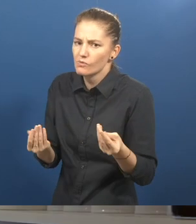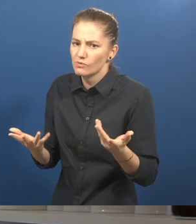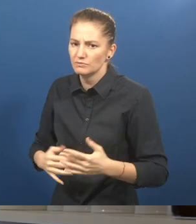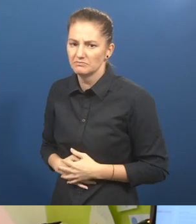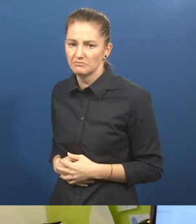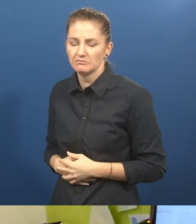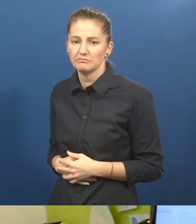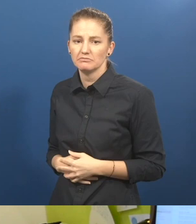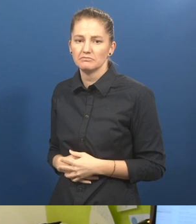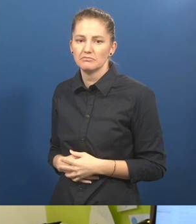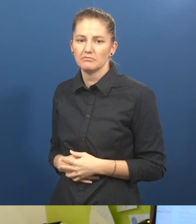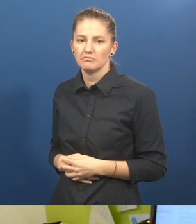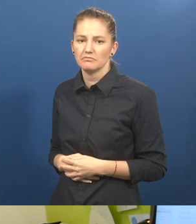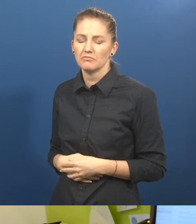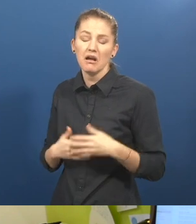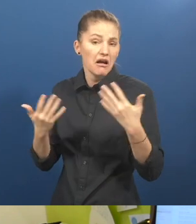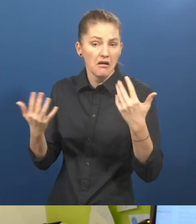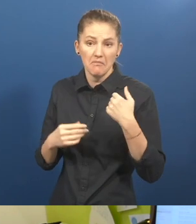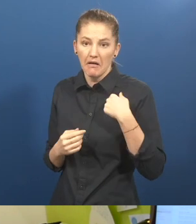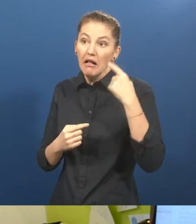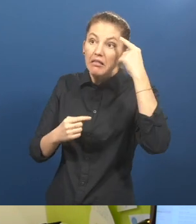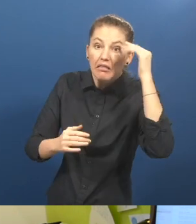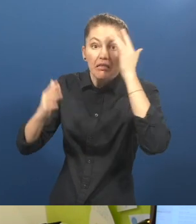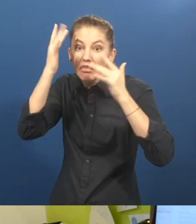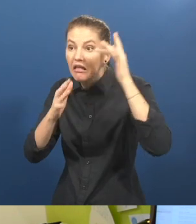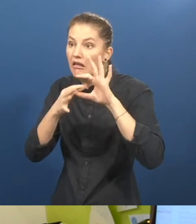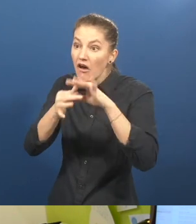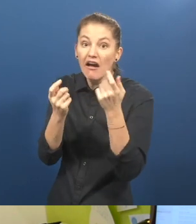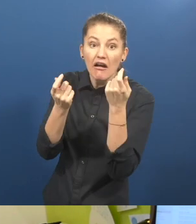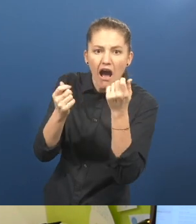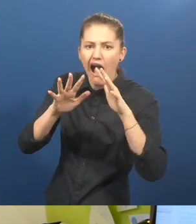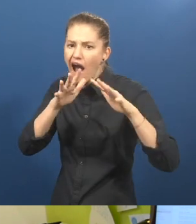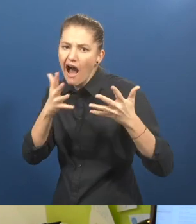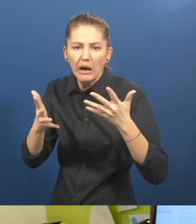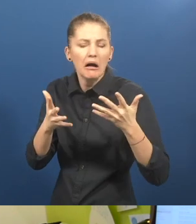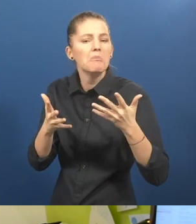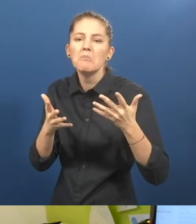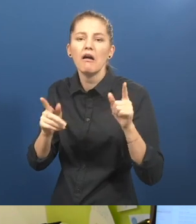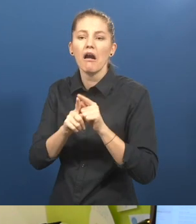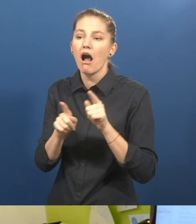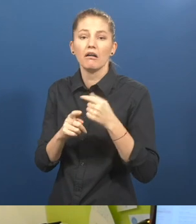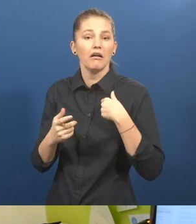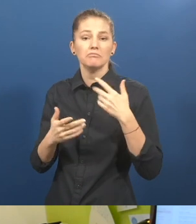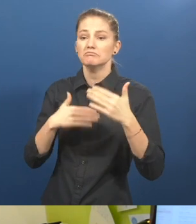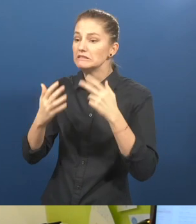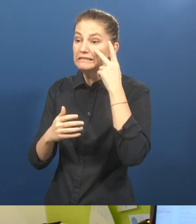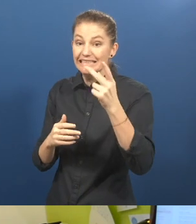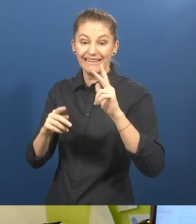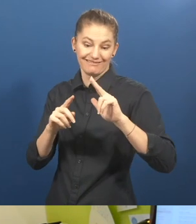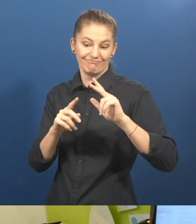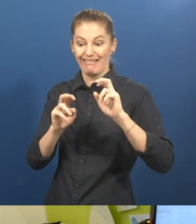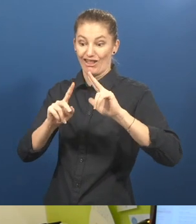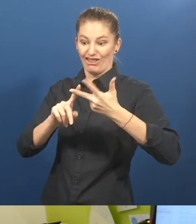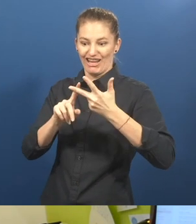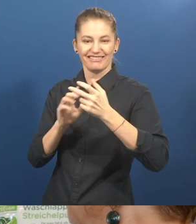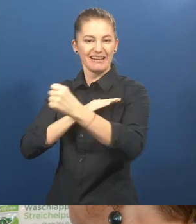I simply didn't think about financing something. And suddenly after the third deaf employee was in